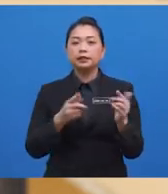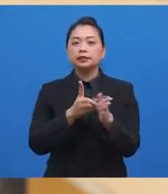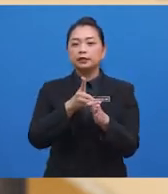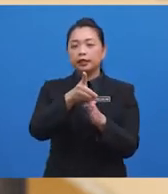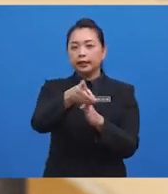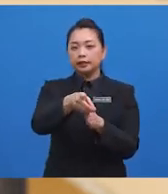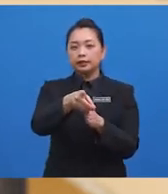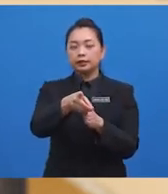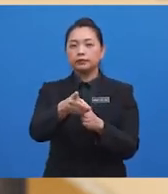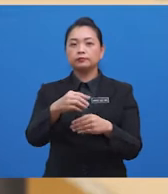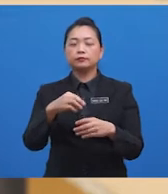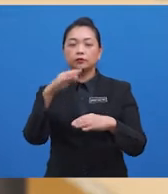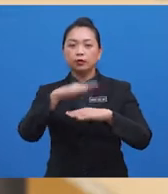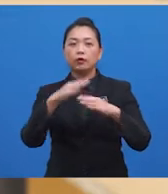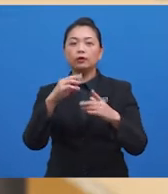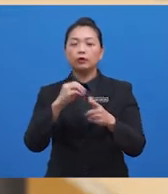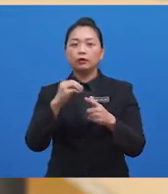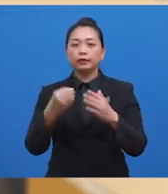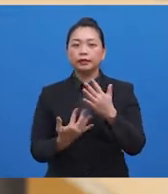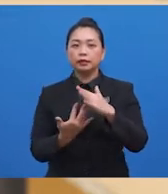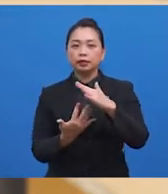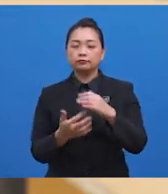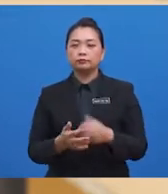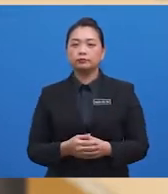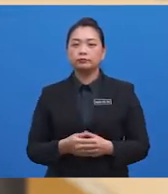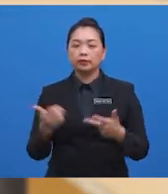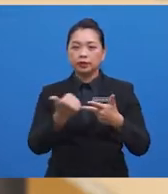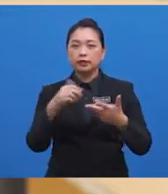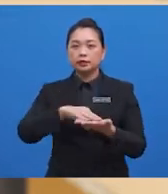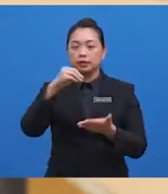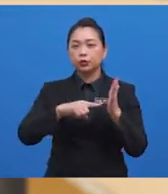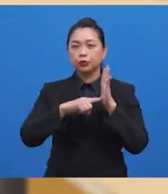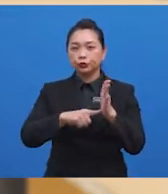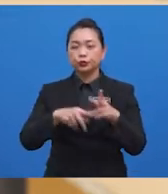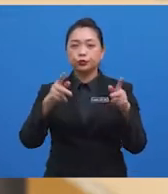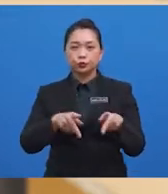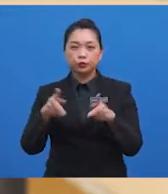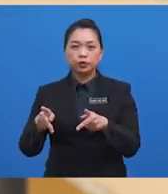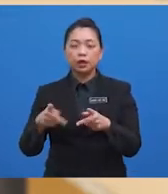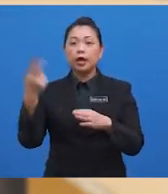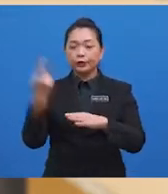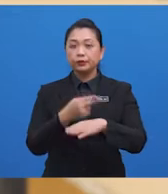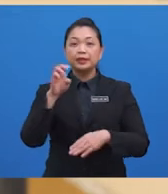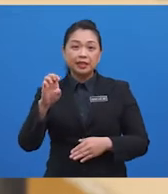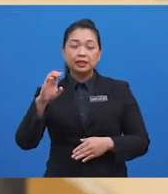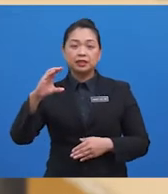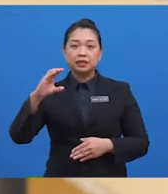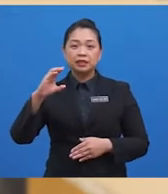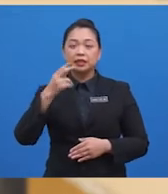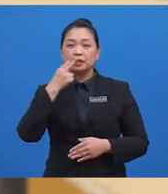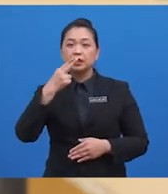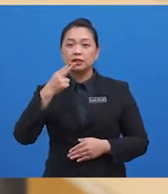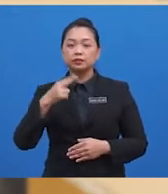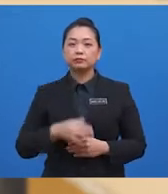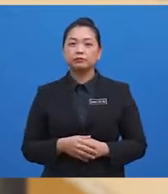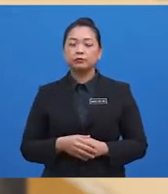heated atomizer coils. And three, a study showed that students who had used e-cigarettes, by the time